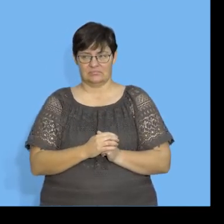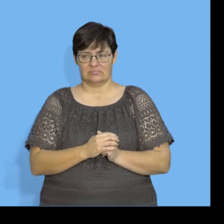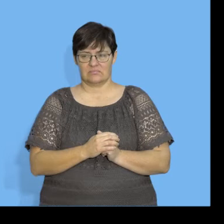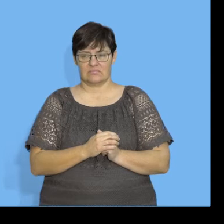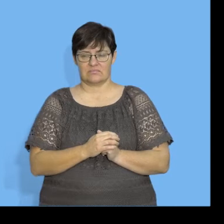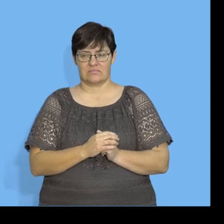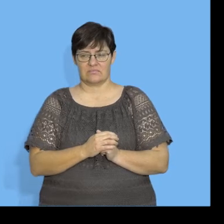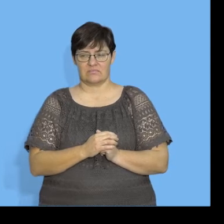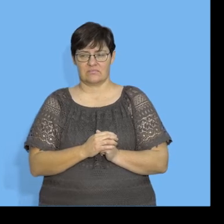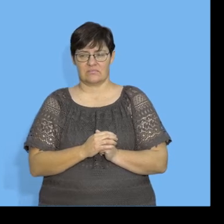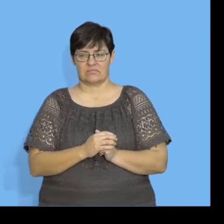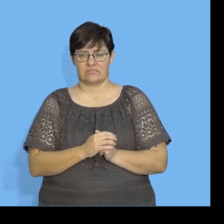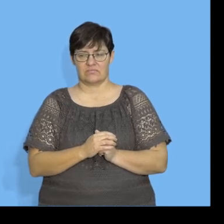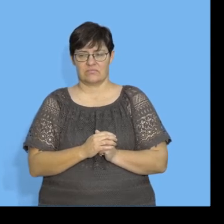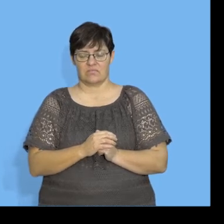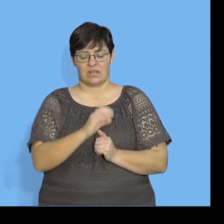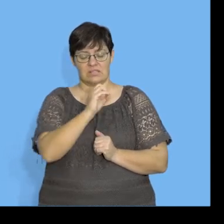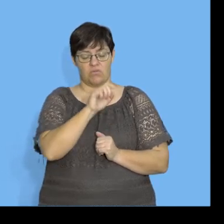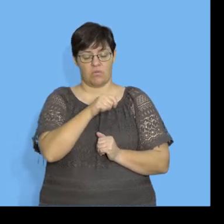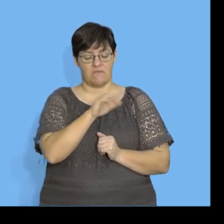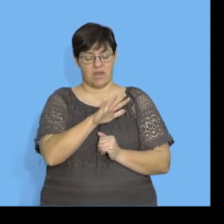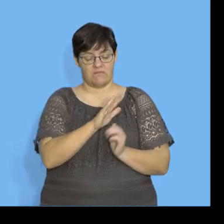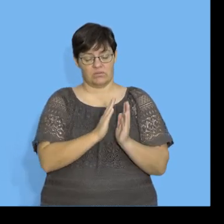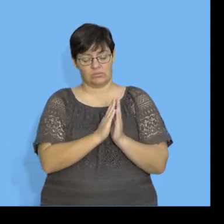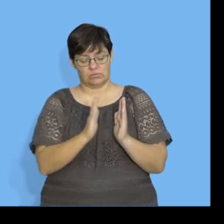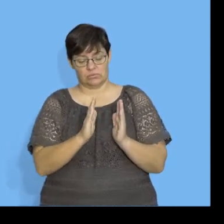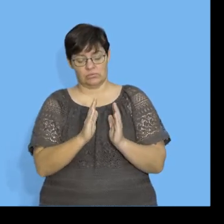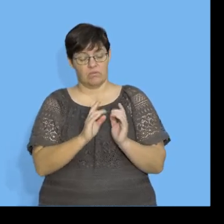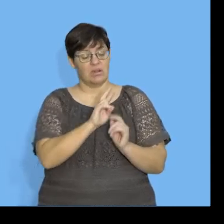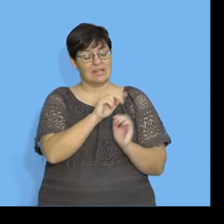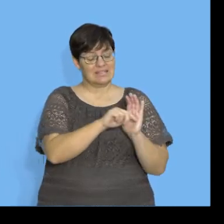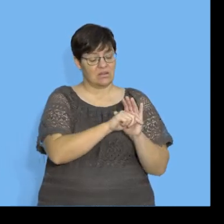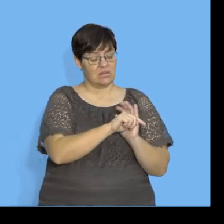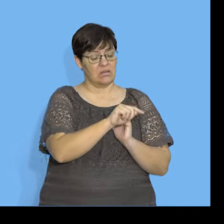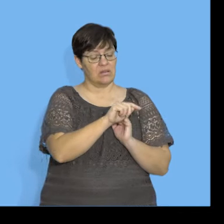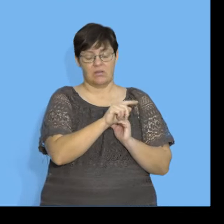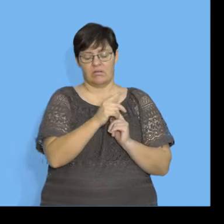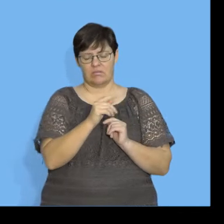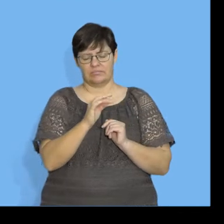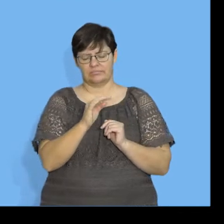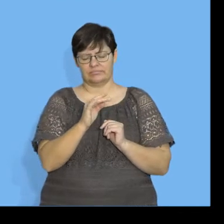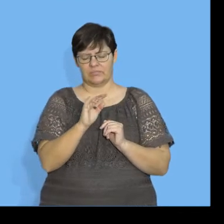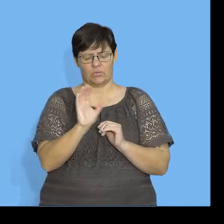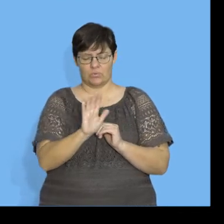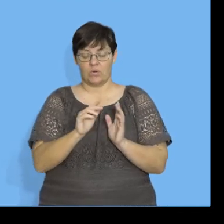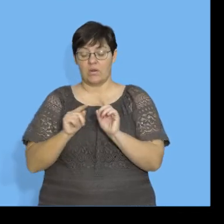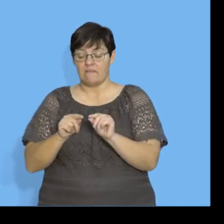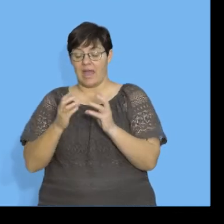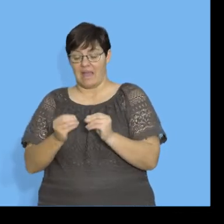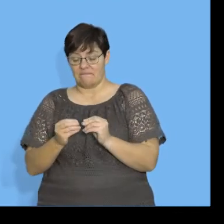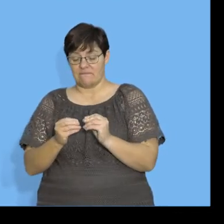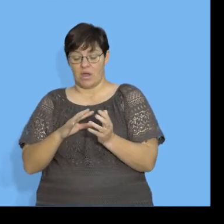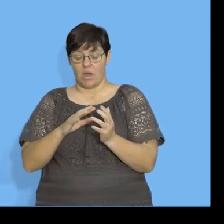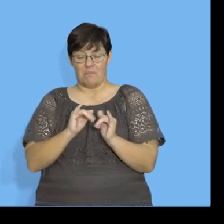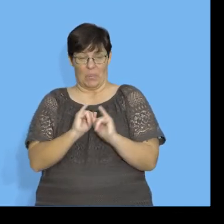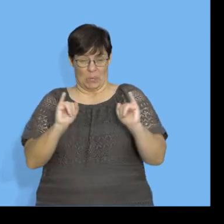And what about 0.5 to 0.25? That is weak. So, we